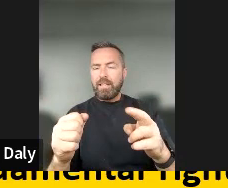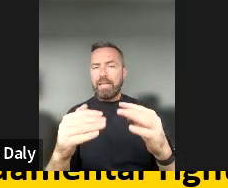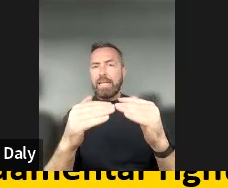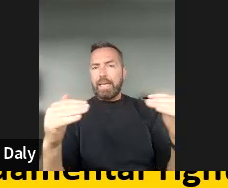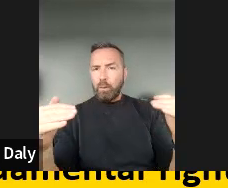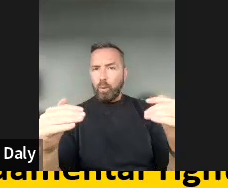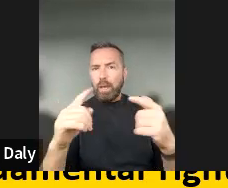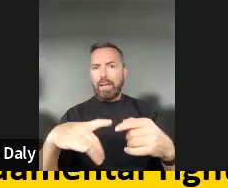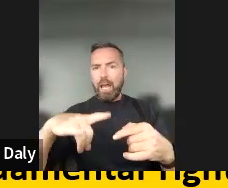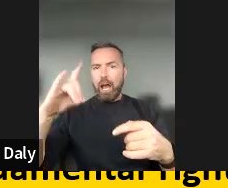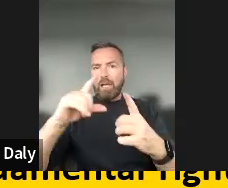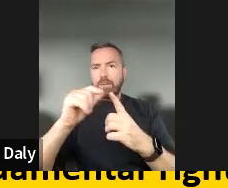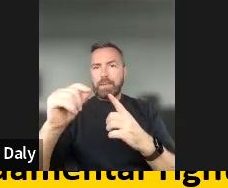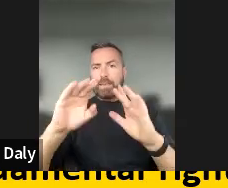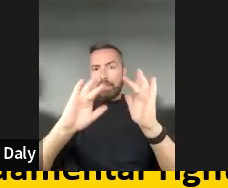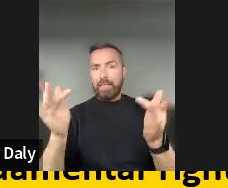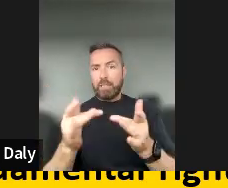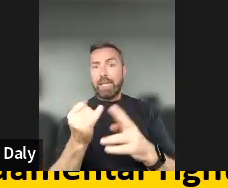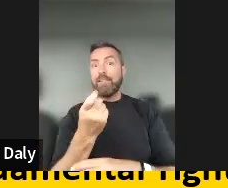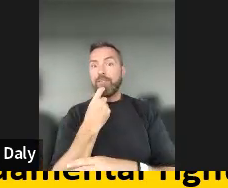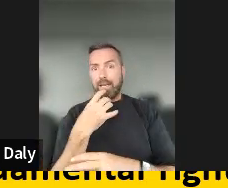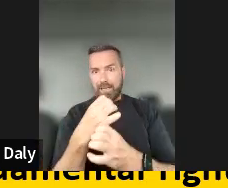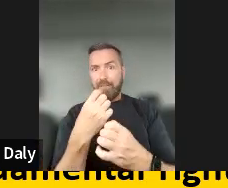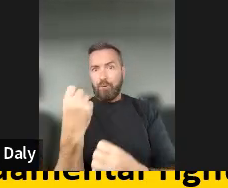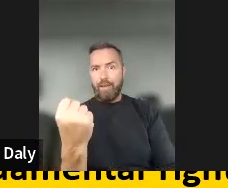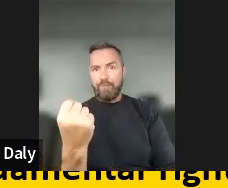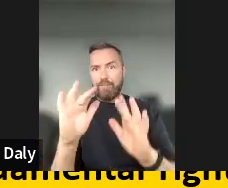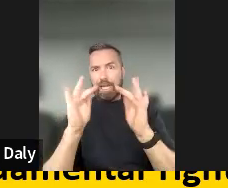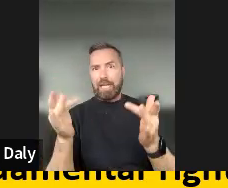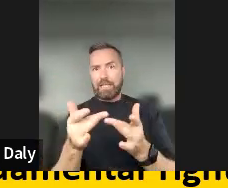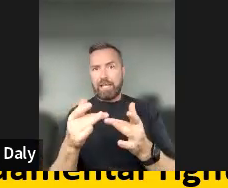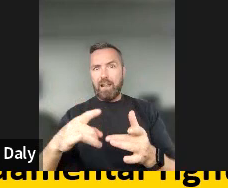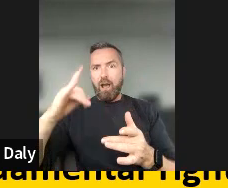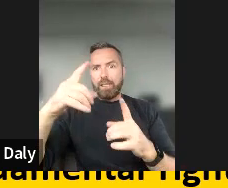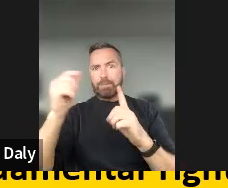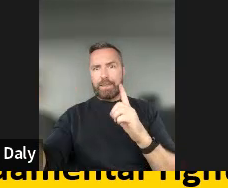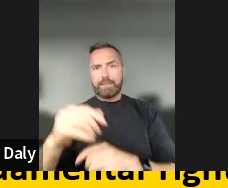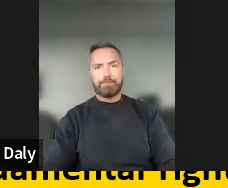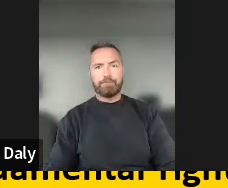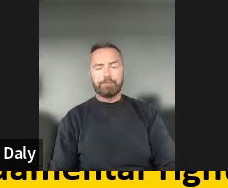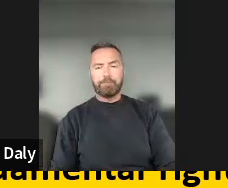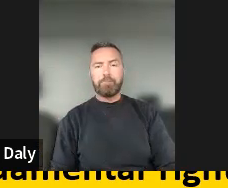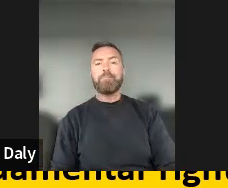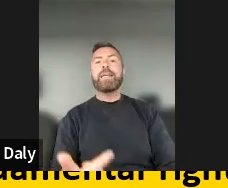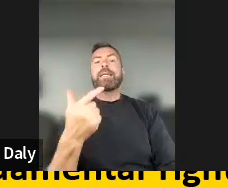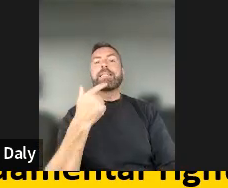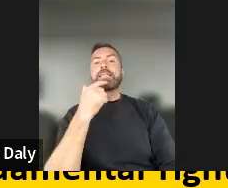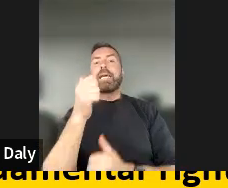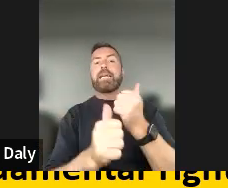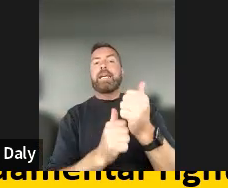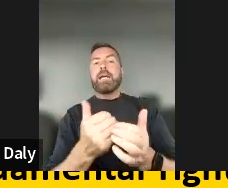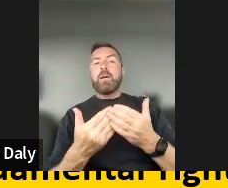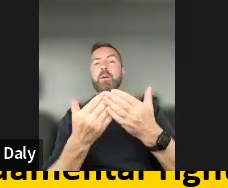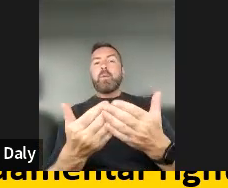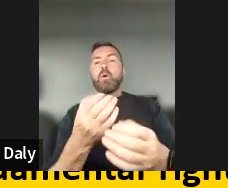-speed internet, taken as an example. The second action proposed is around public